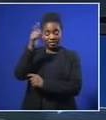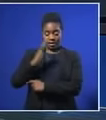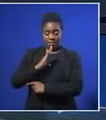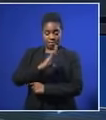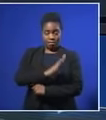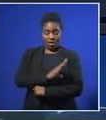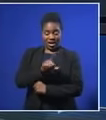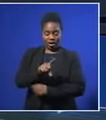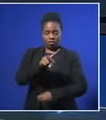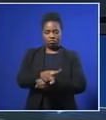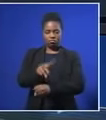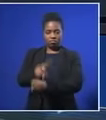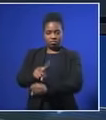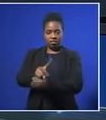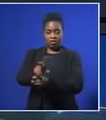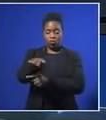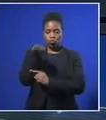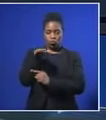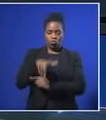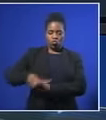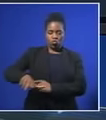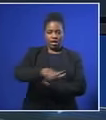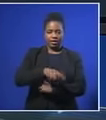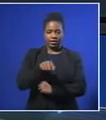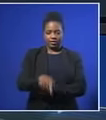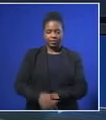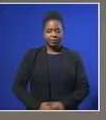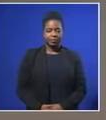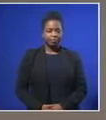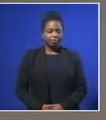administers tribal land in that province. Desin Fathia reports.